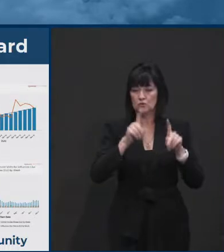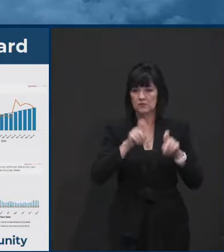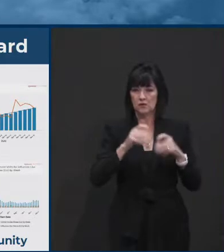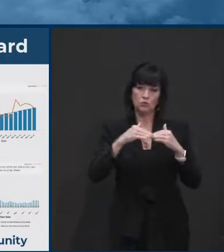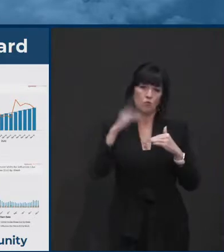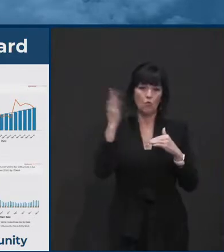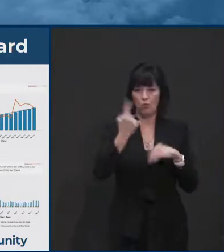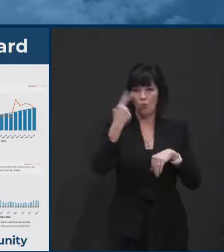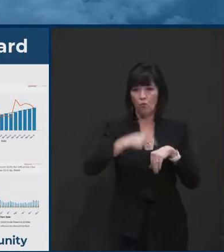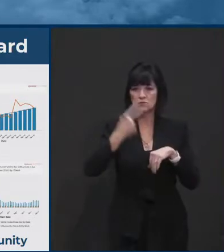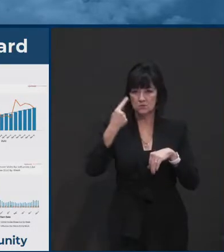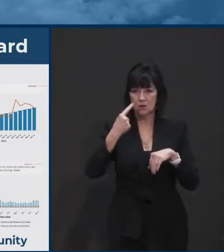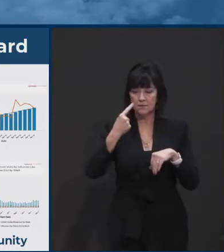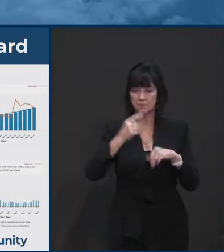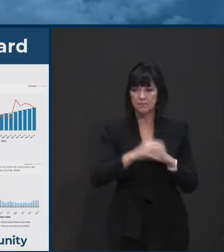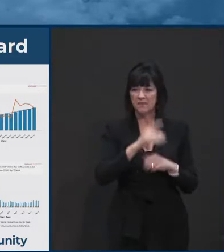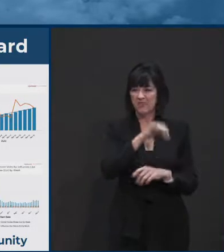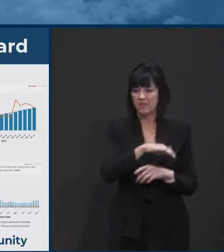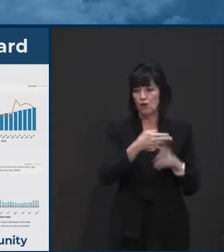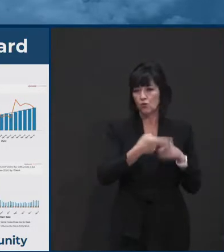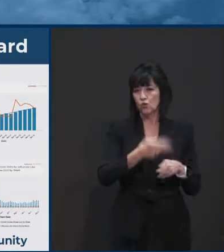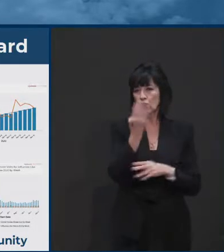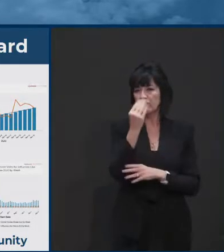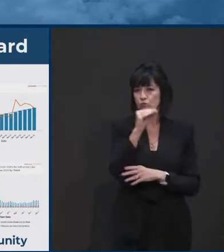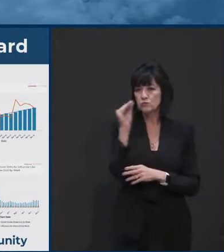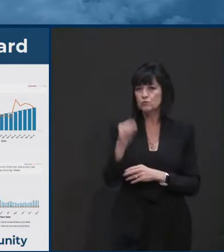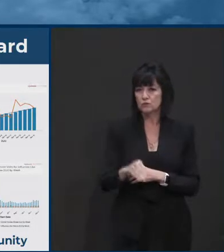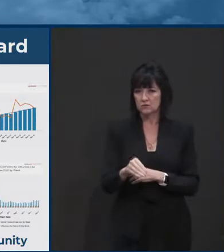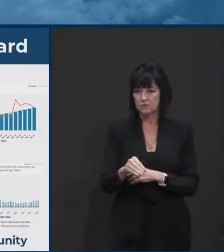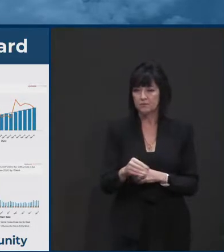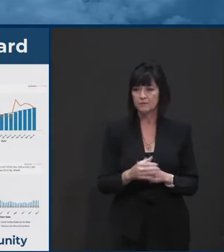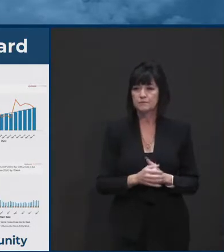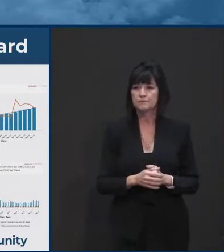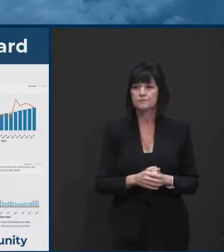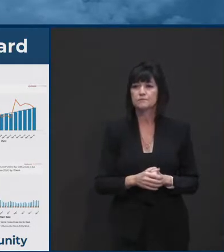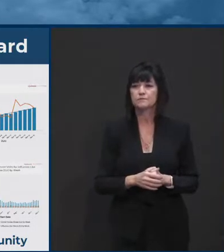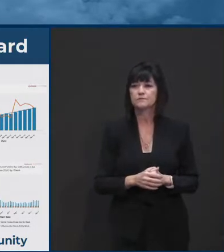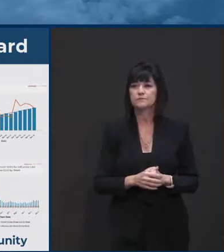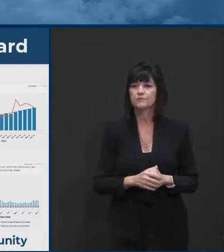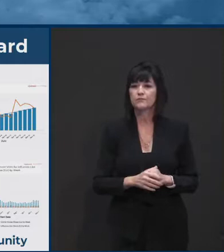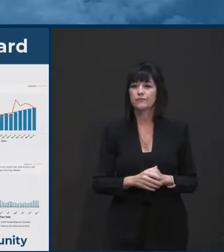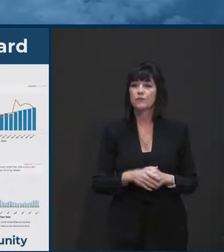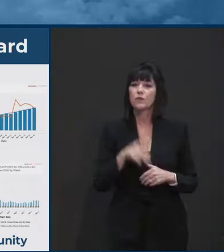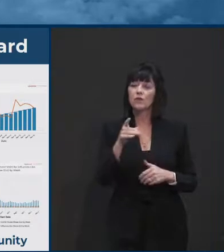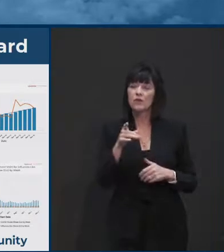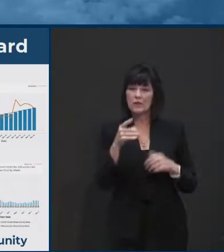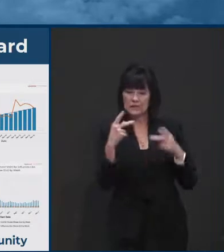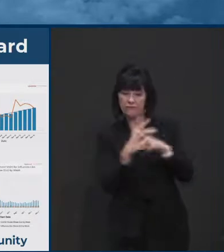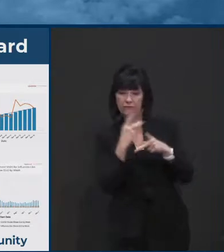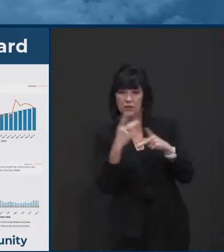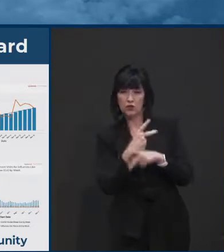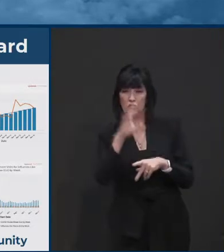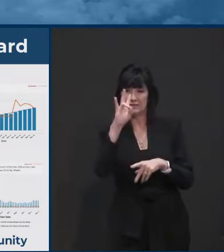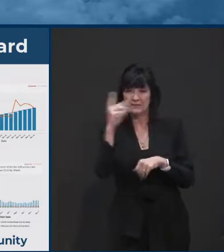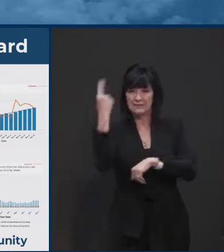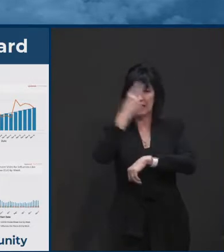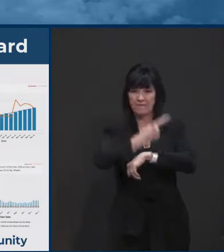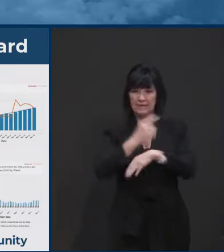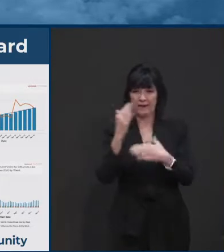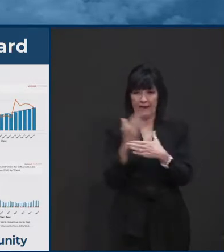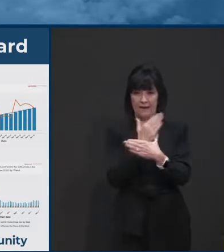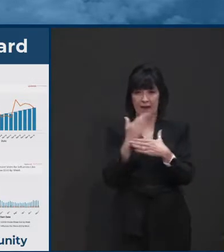percent. And then the seven-day moving average on the percentage of tests that are positive